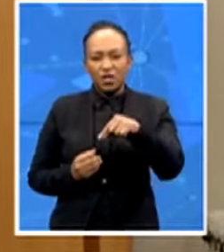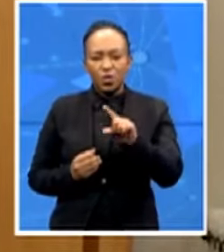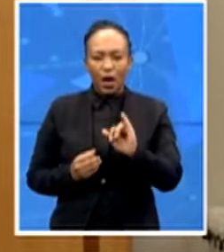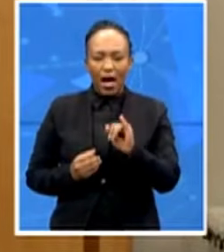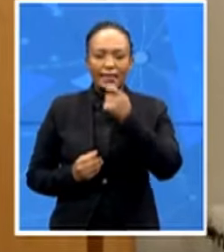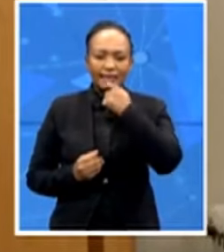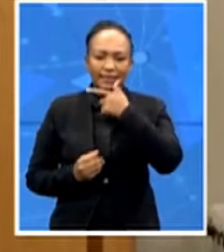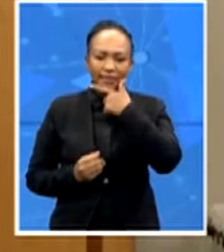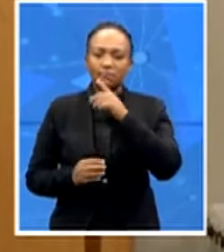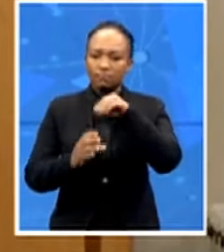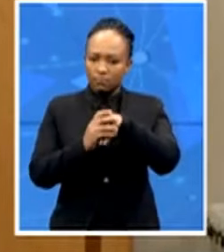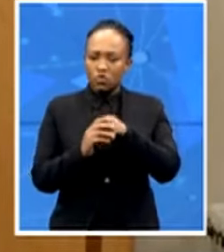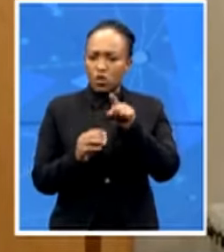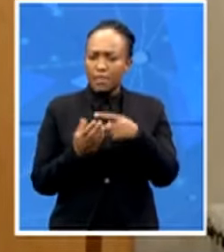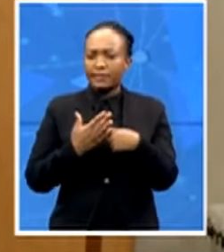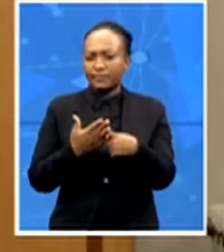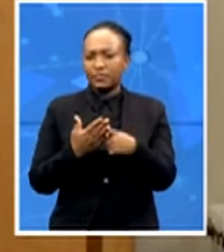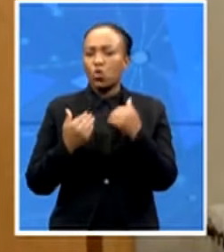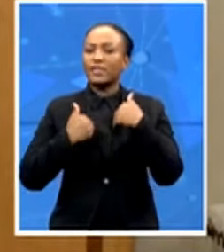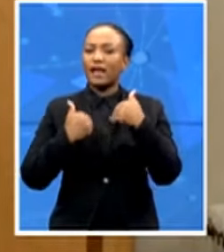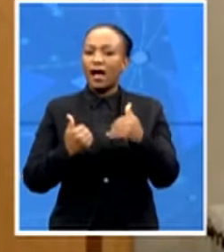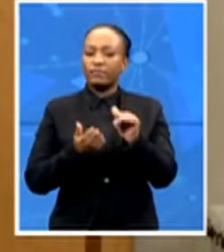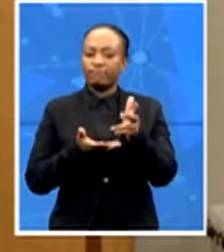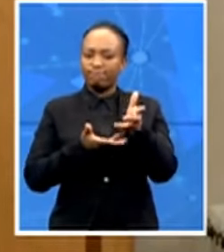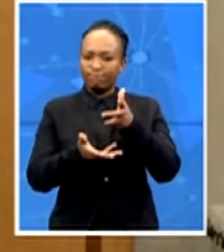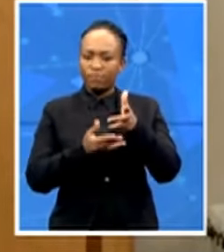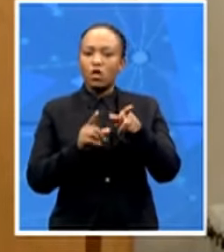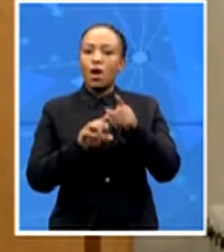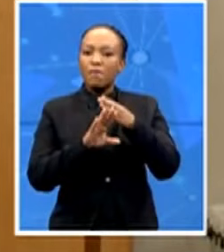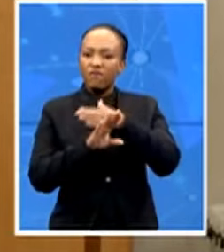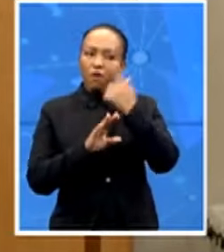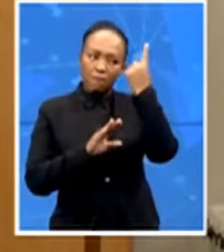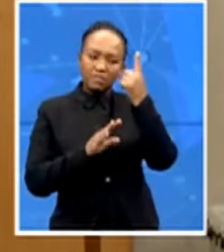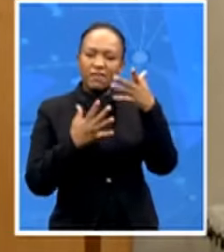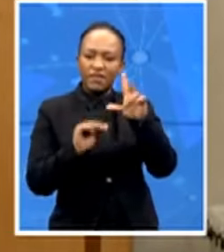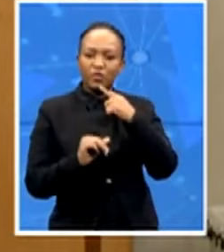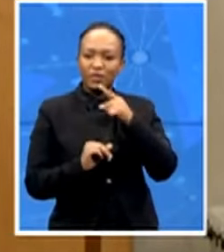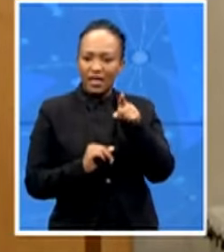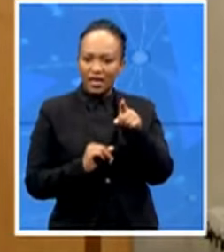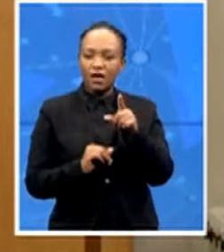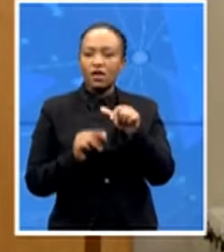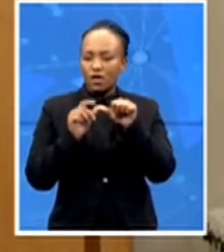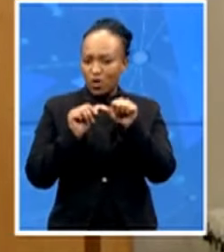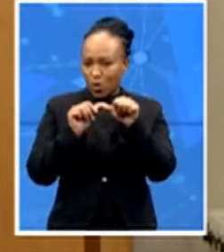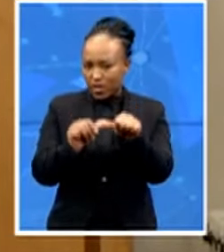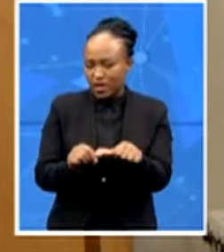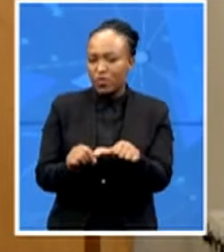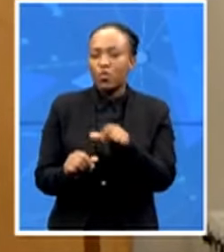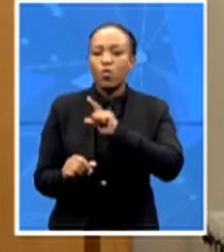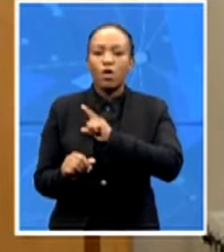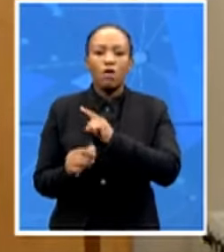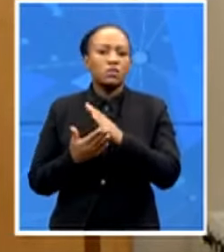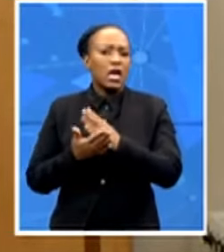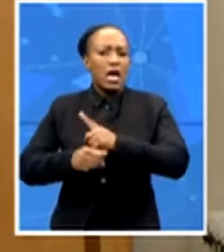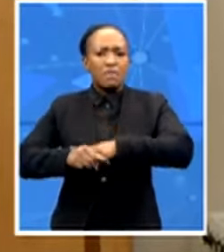start these conversations as my headmaster said you start these conversations we continue them because sometimes you don't know as someone who's not